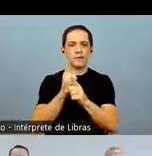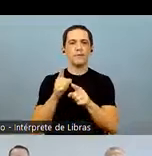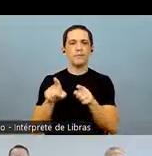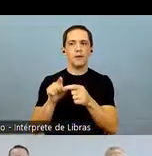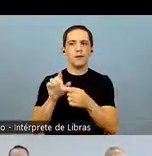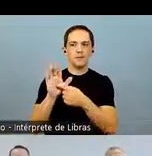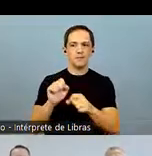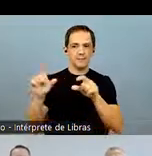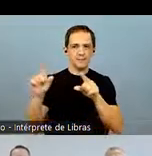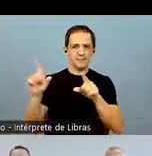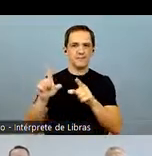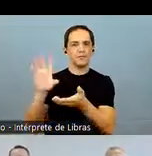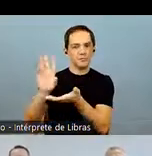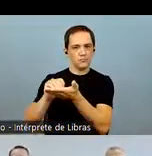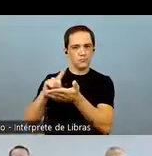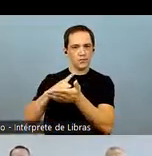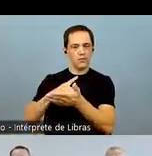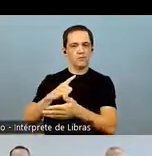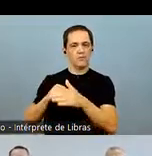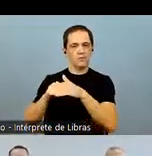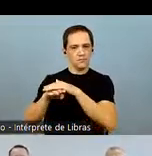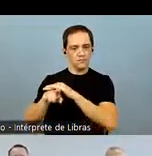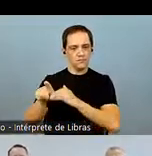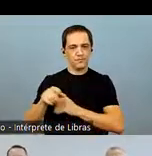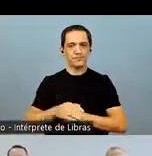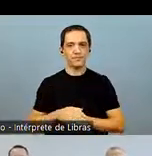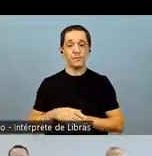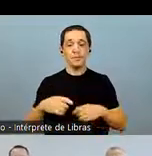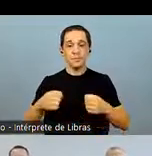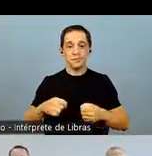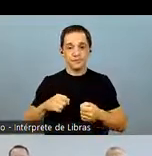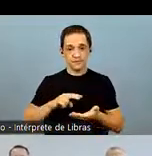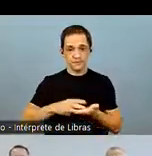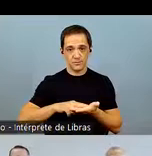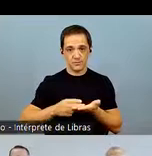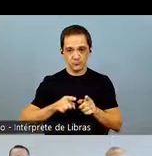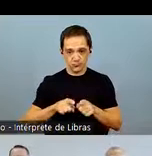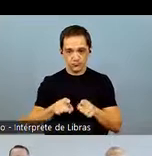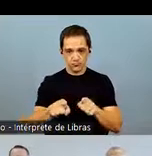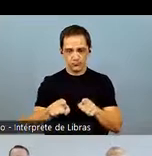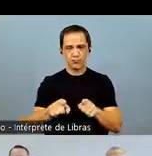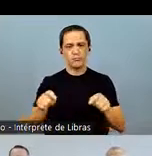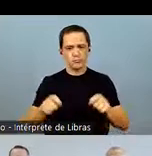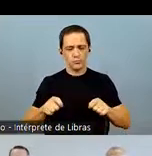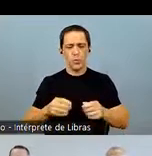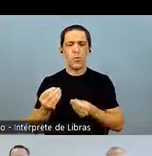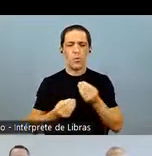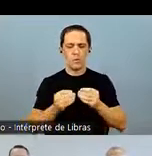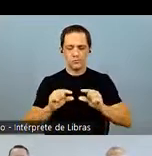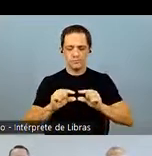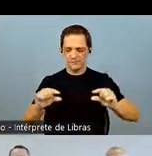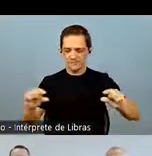website, where you will also find the PowerPoint. In case you need translation, we have this tool